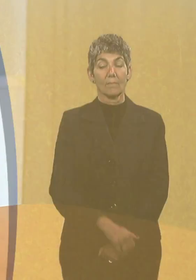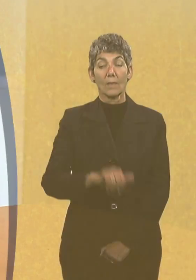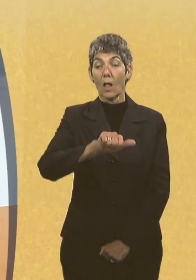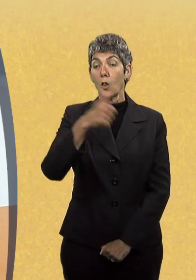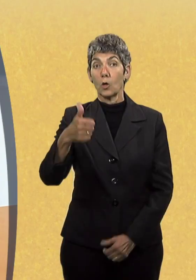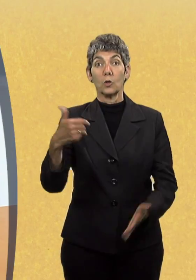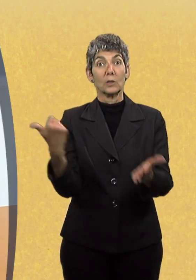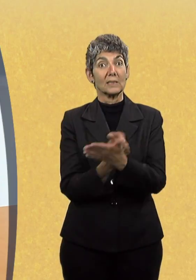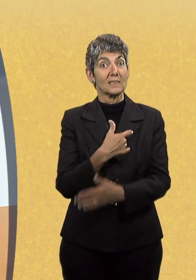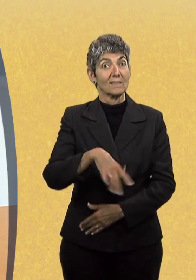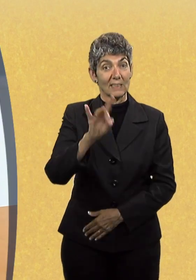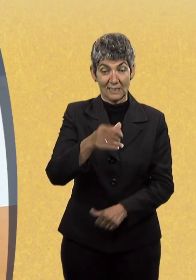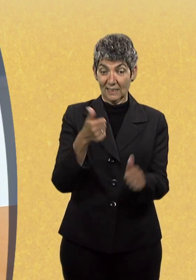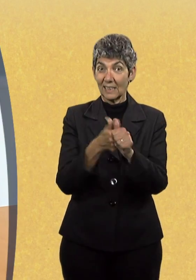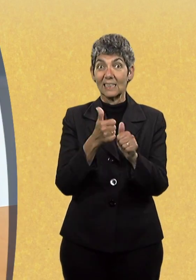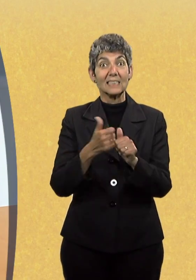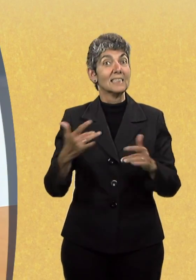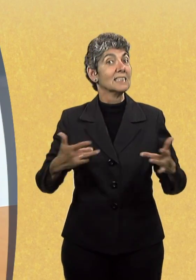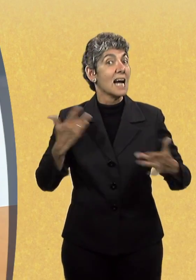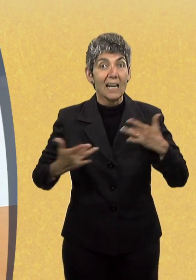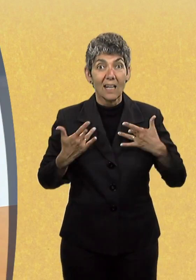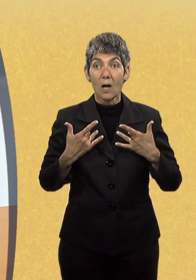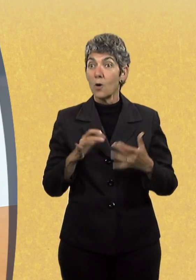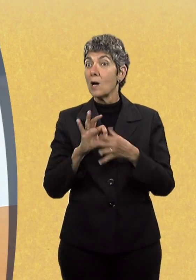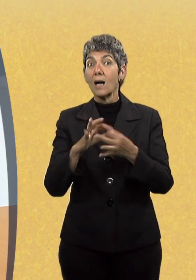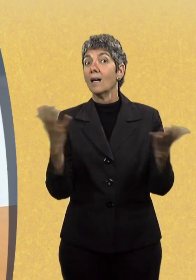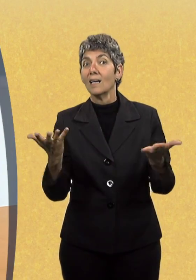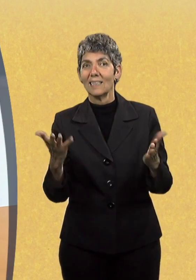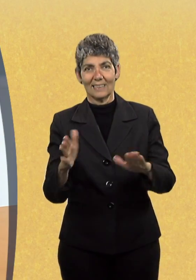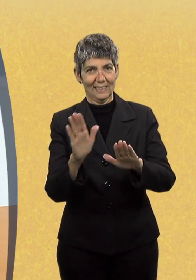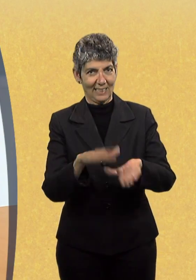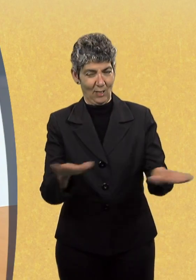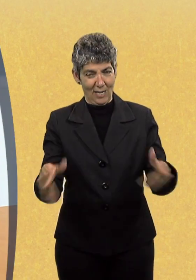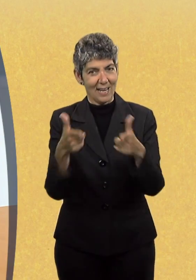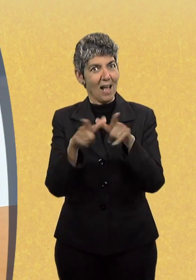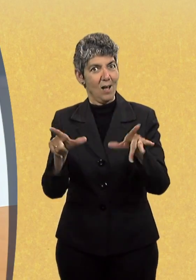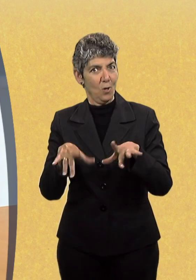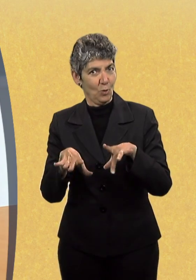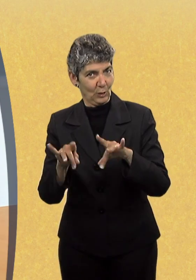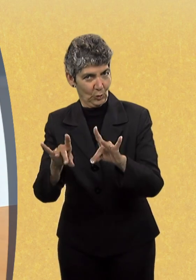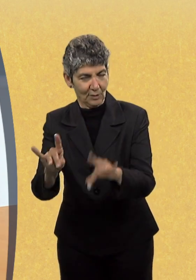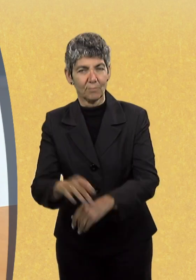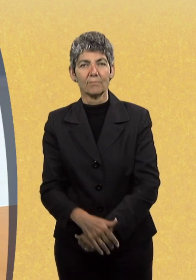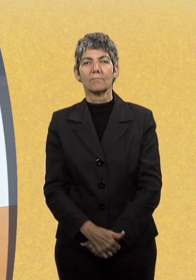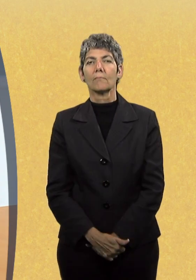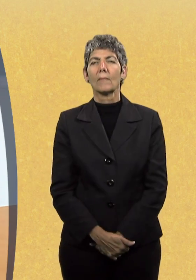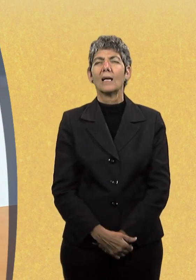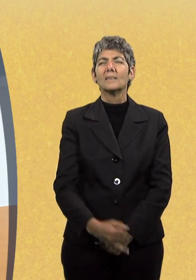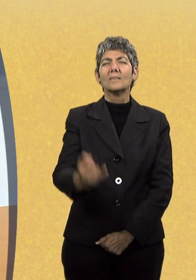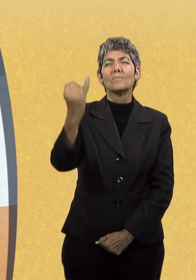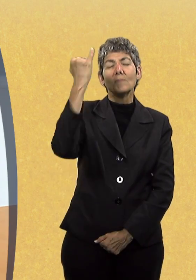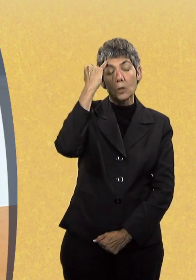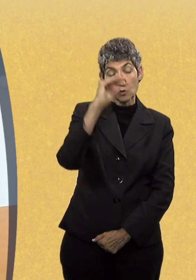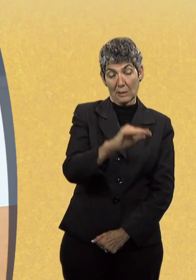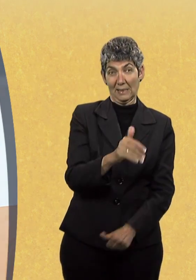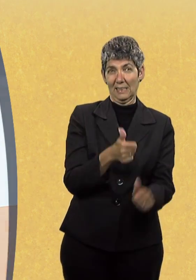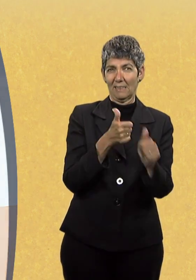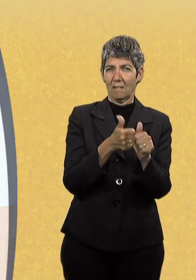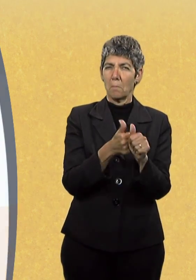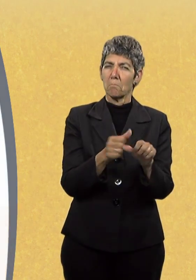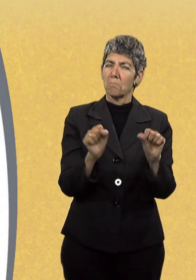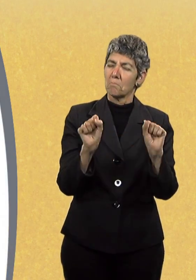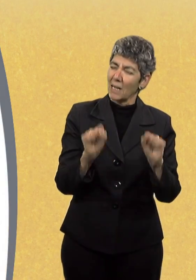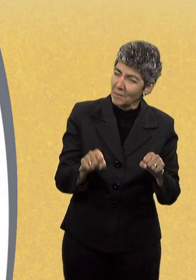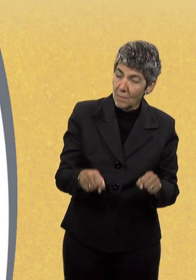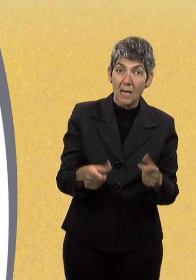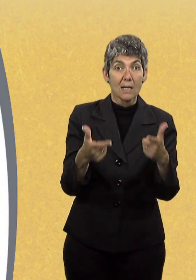revolutionizing the idea of early intervention, here we can see the development of very